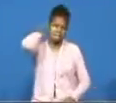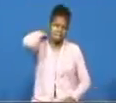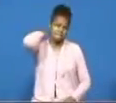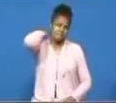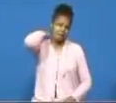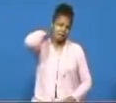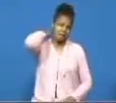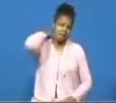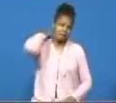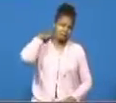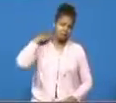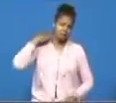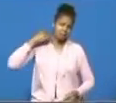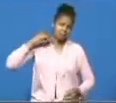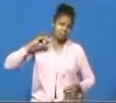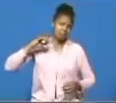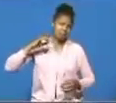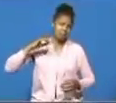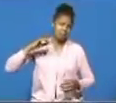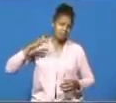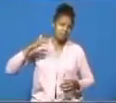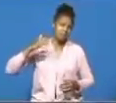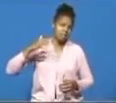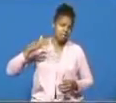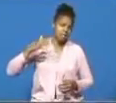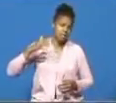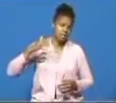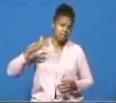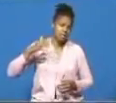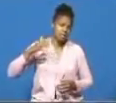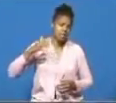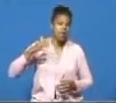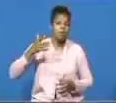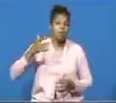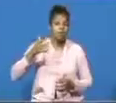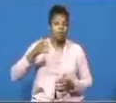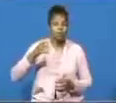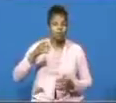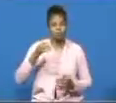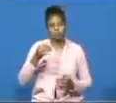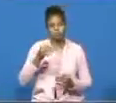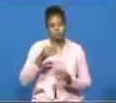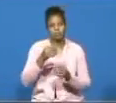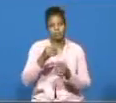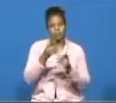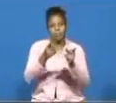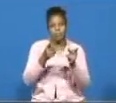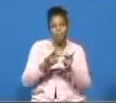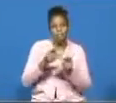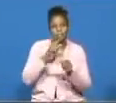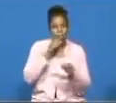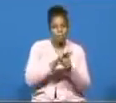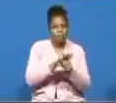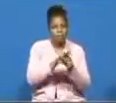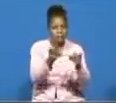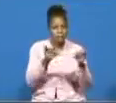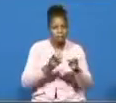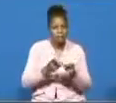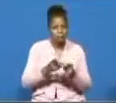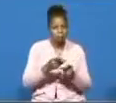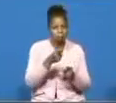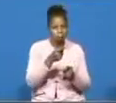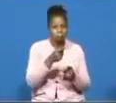their backs were turned to canaan the promised land the place that they were heading for